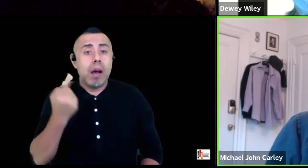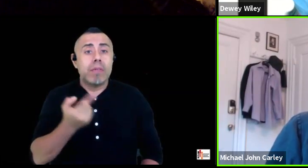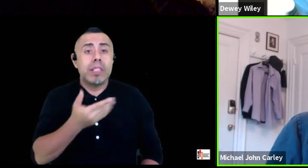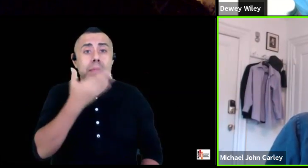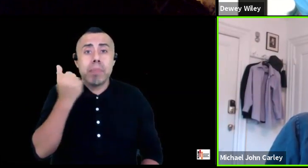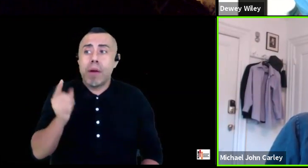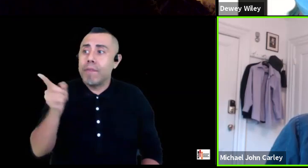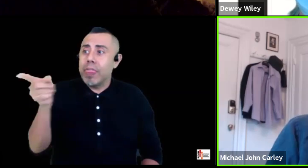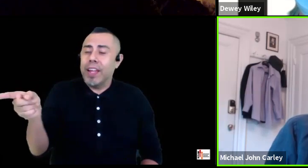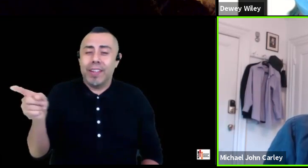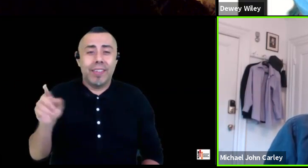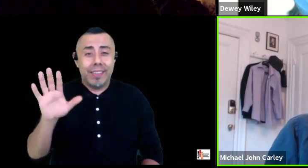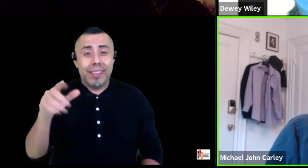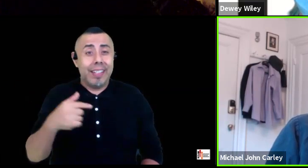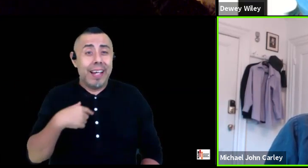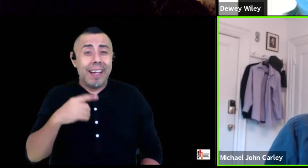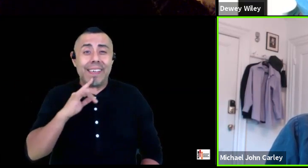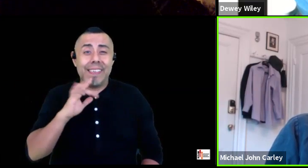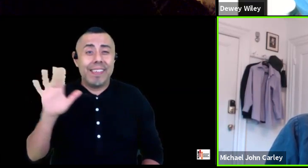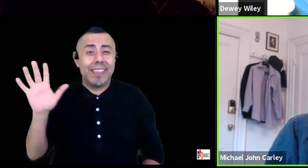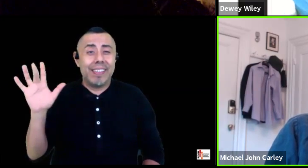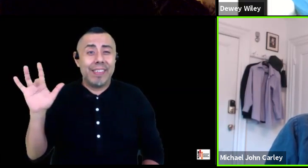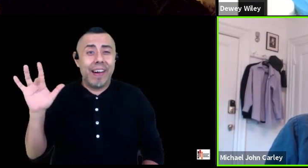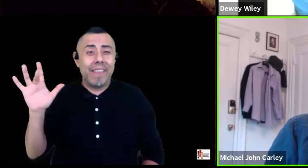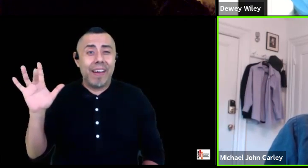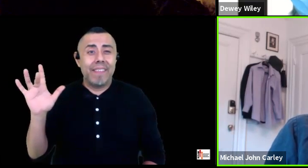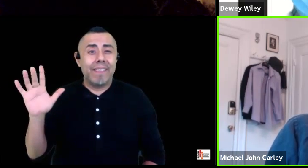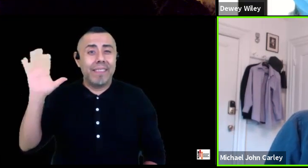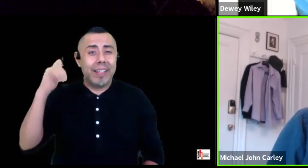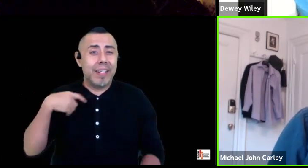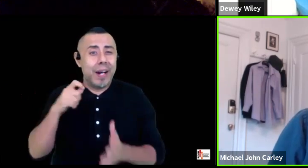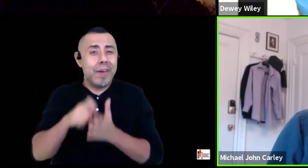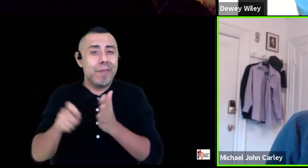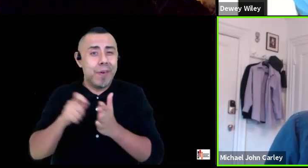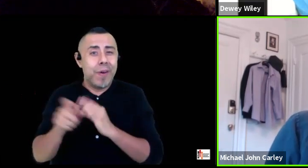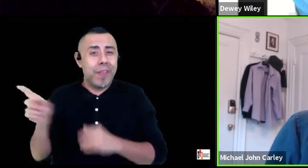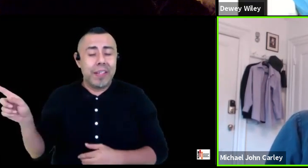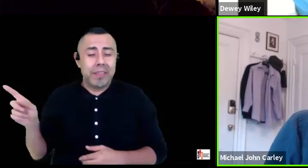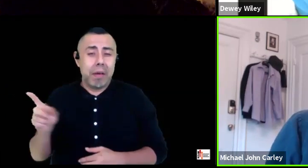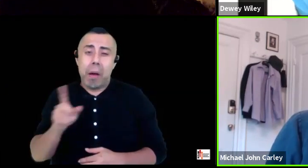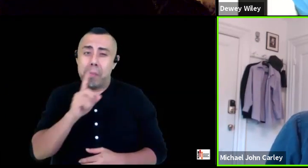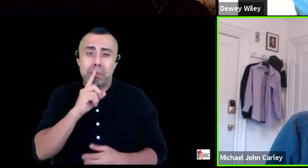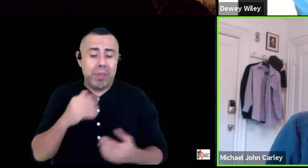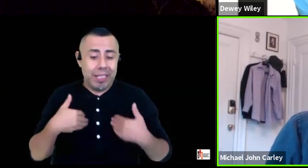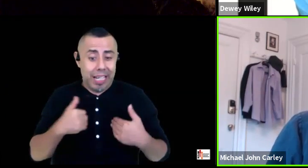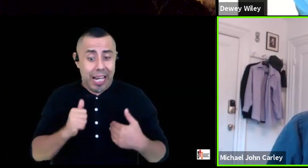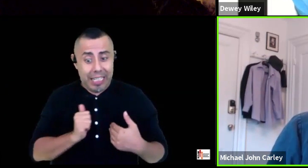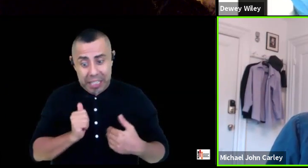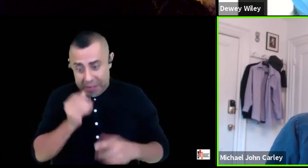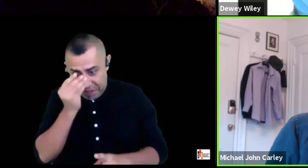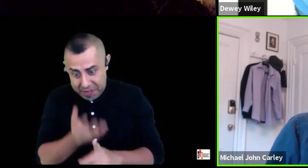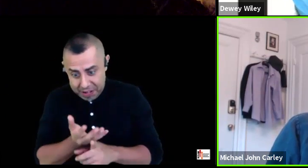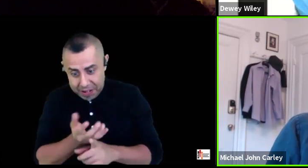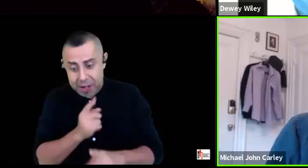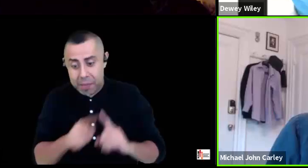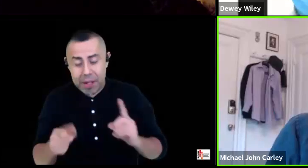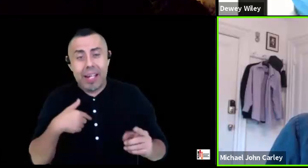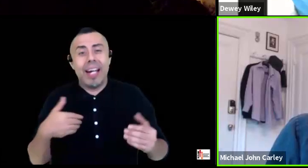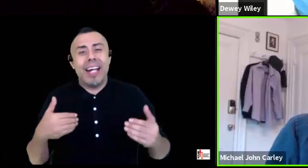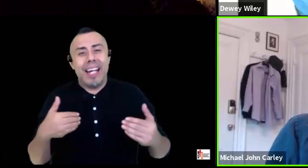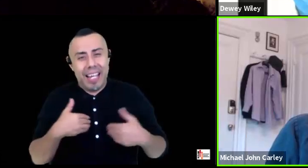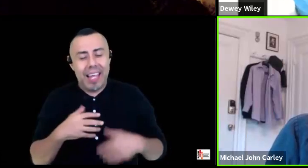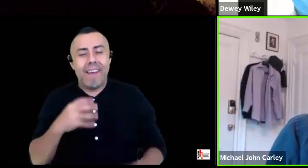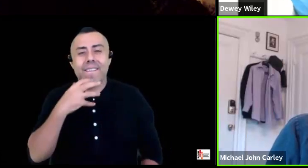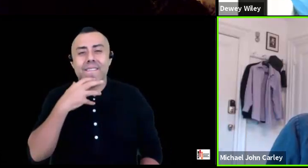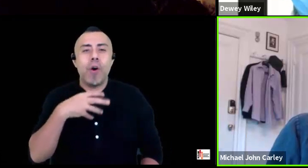when i wrote this so i didn't really have a younger self to write it to but what i did have was an older self that i was